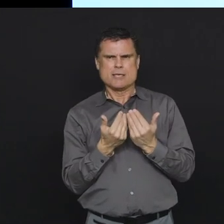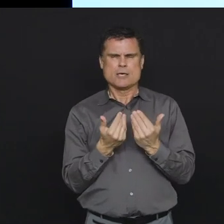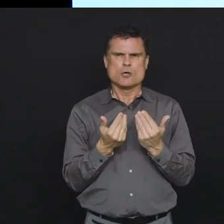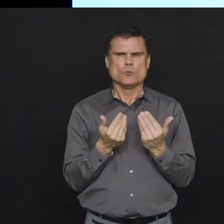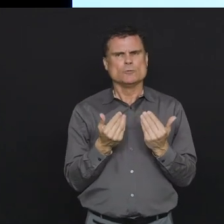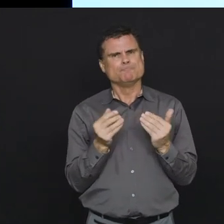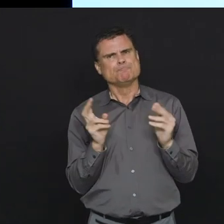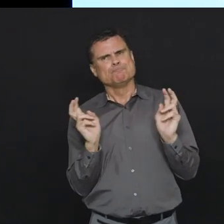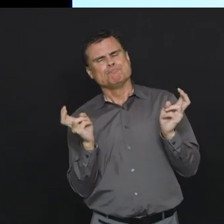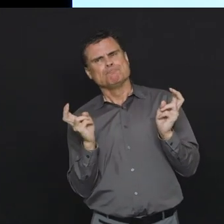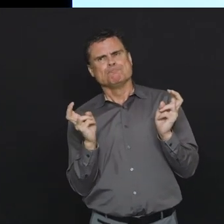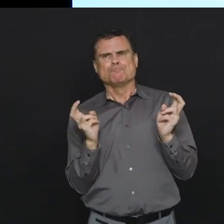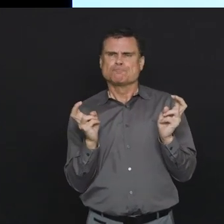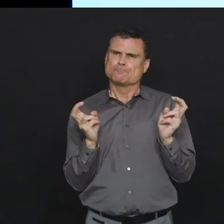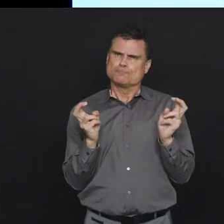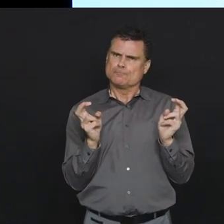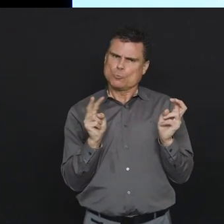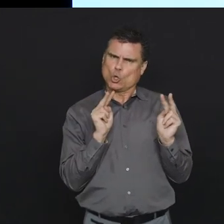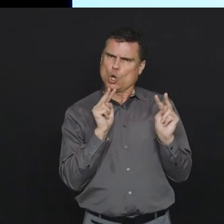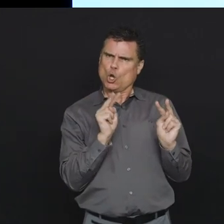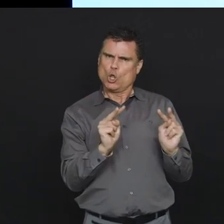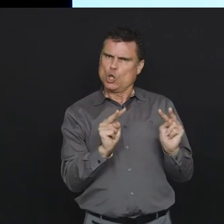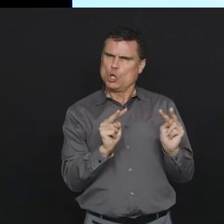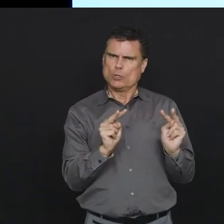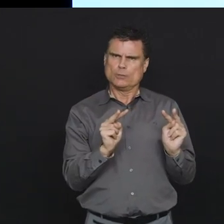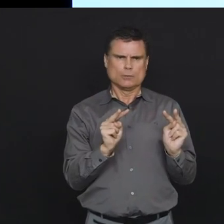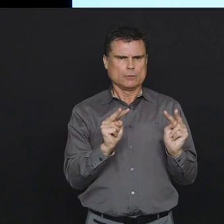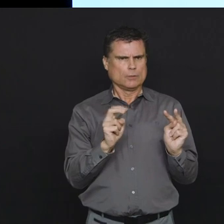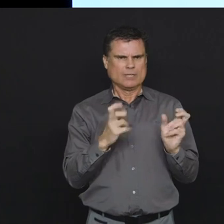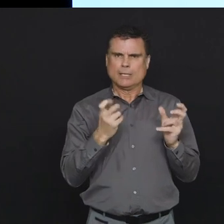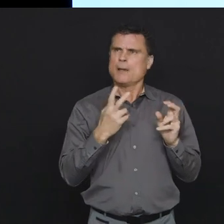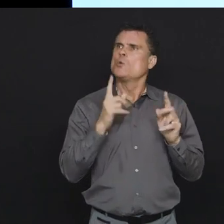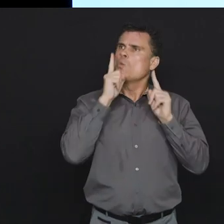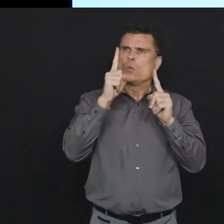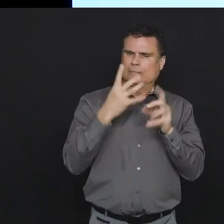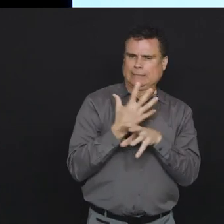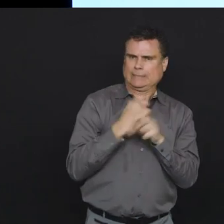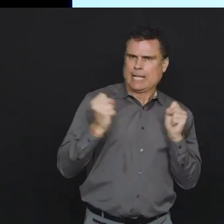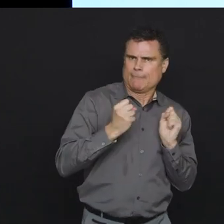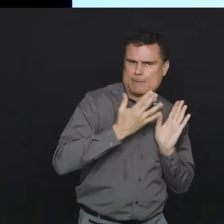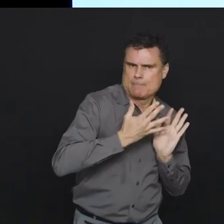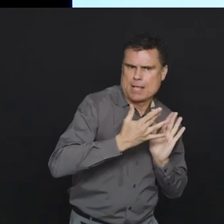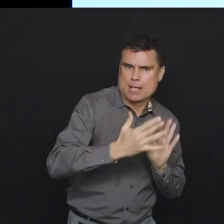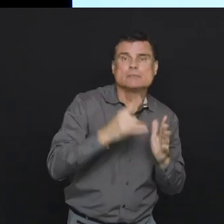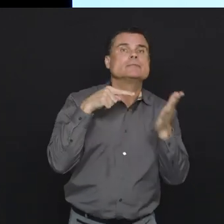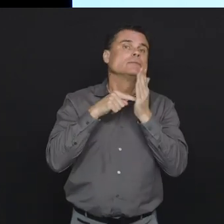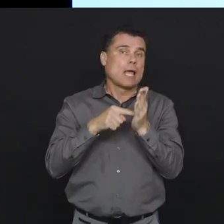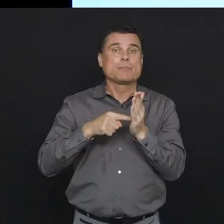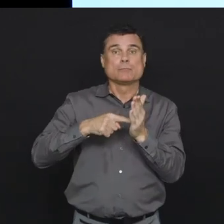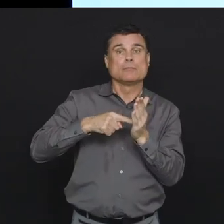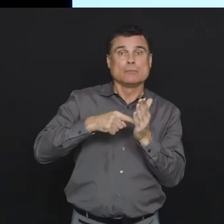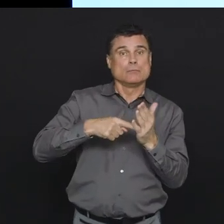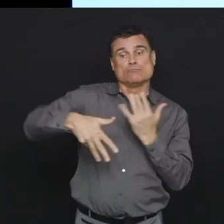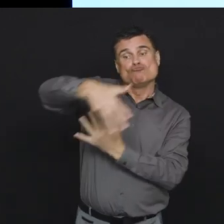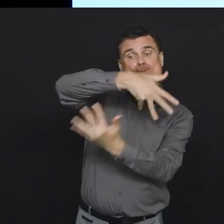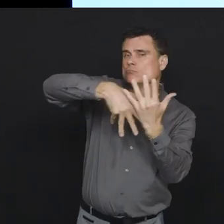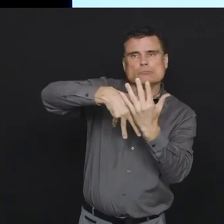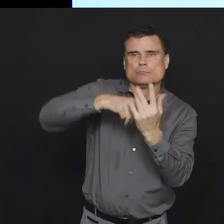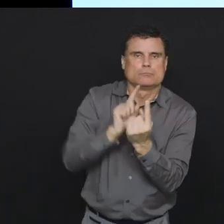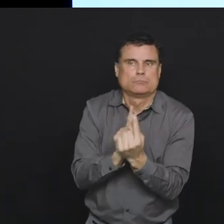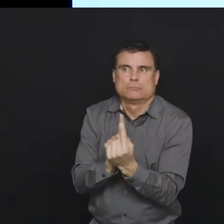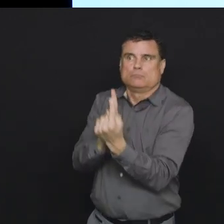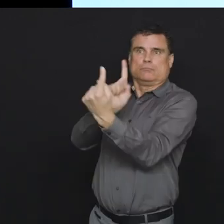of implementation of some of the the broad social measures that we've all been impacted by in the last few weeks.